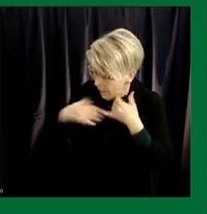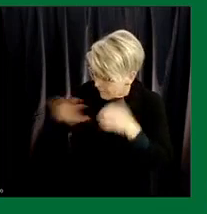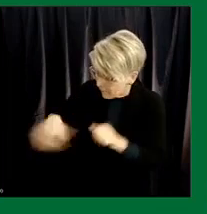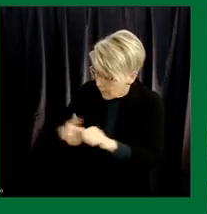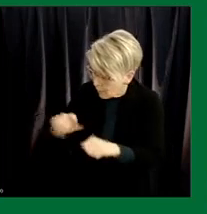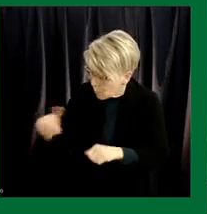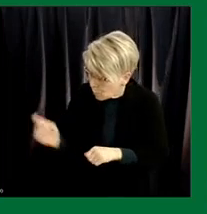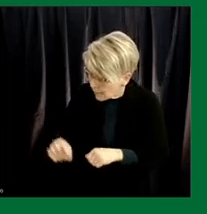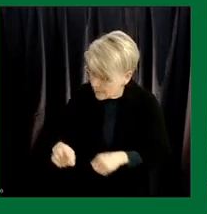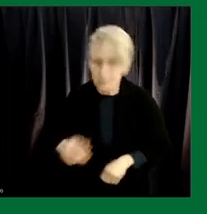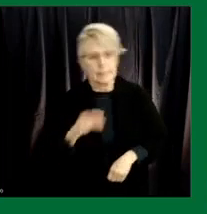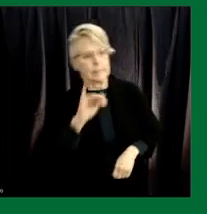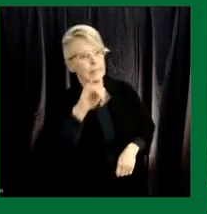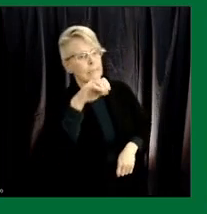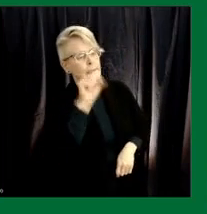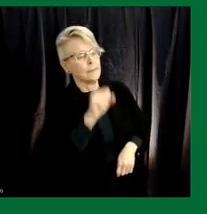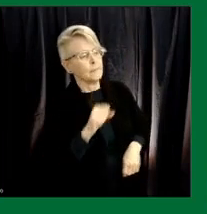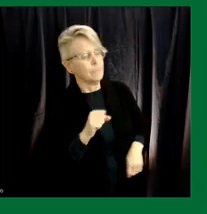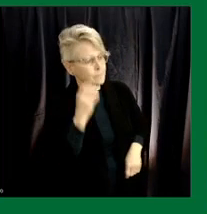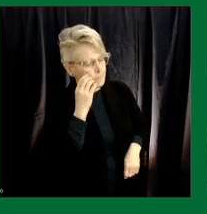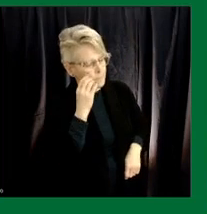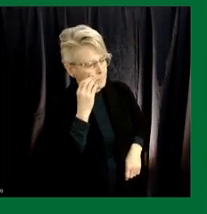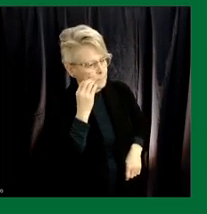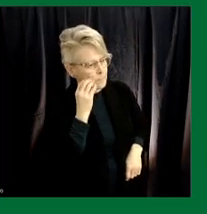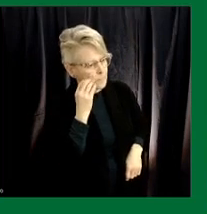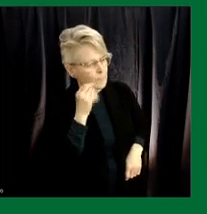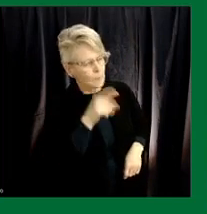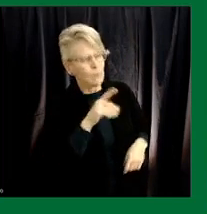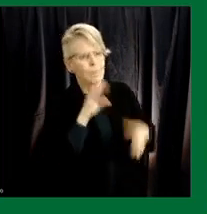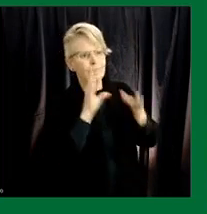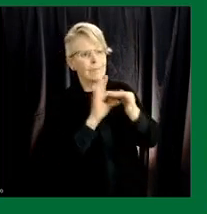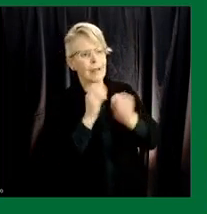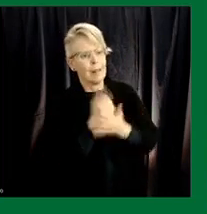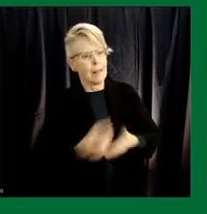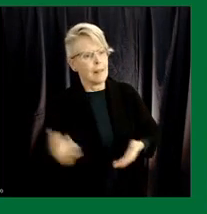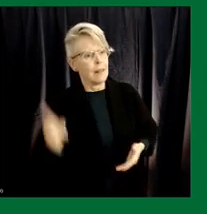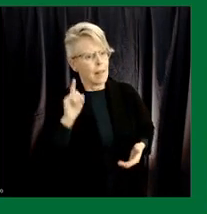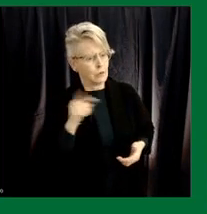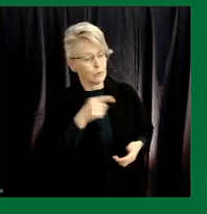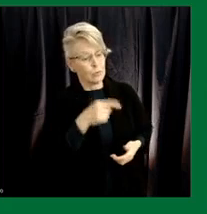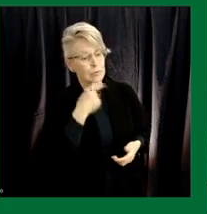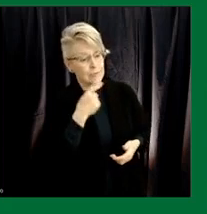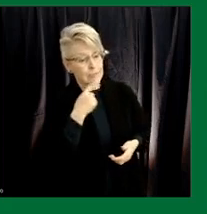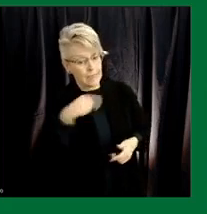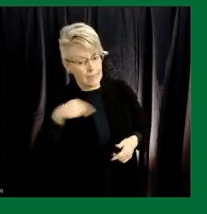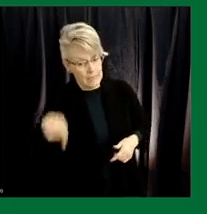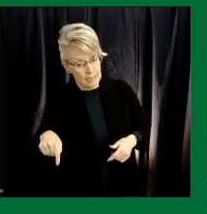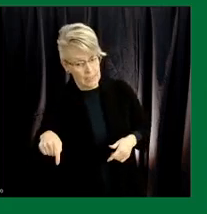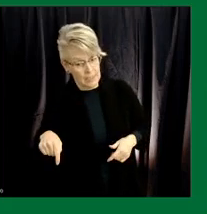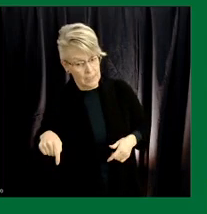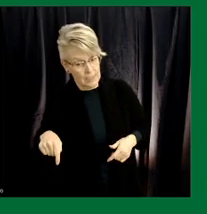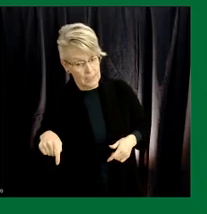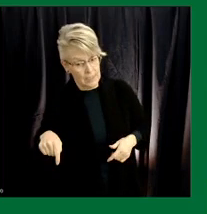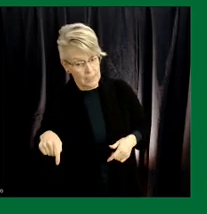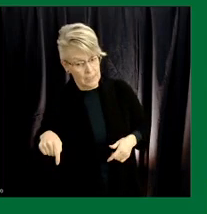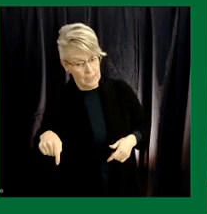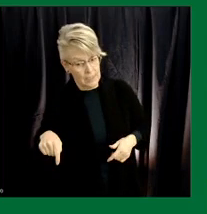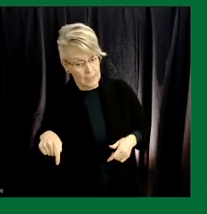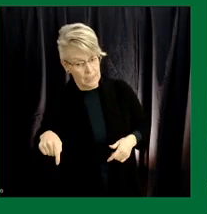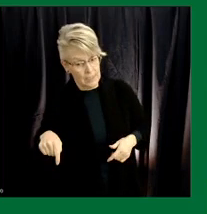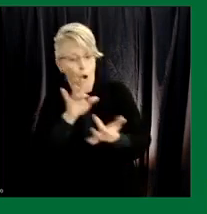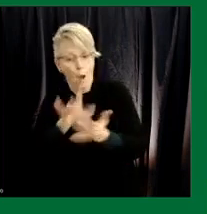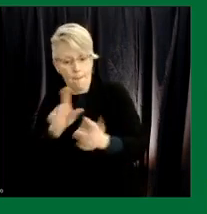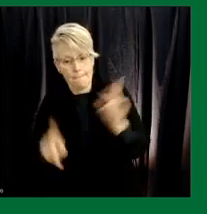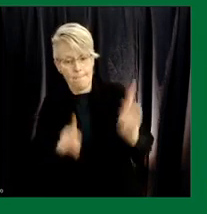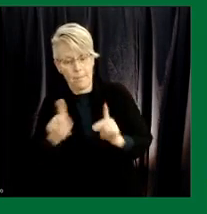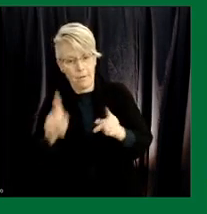yes um so so like what you said in the news release last week was that people will be like people will be contacted during the first phase of the vaccine